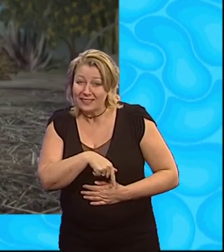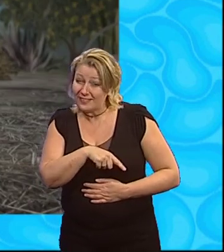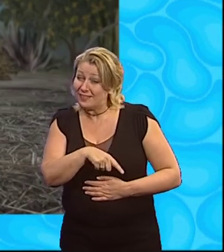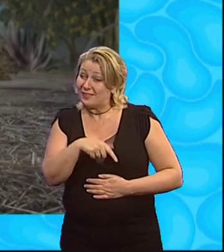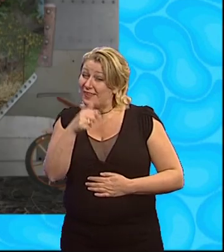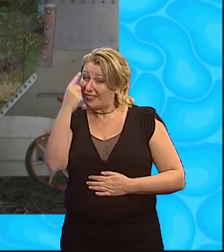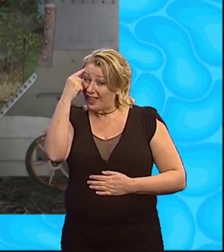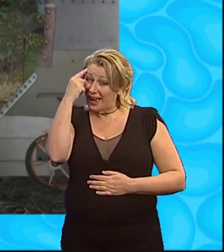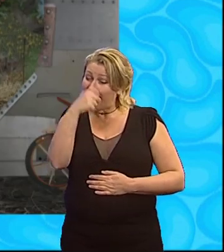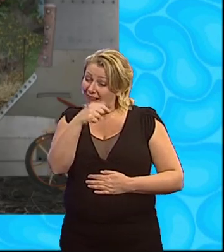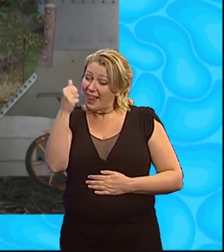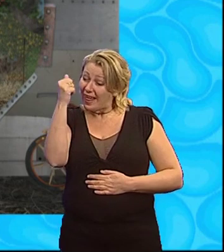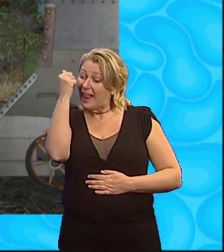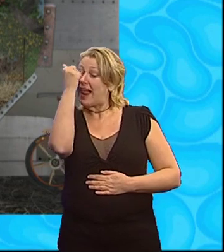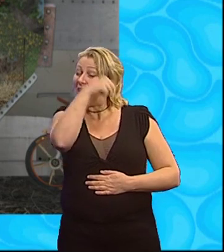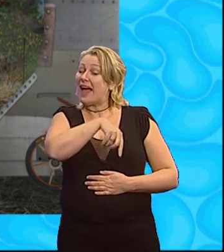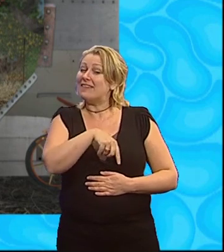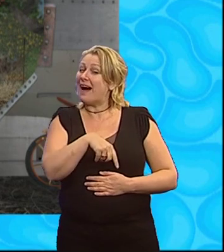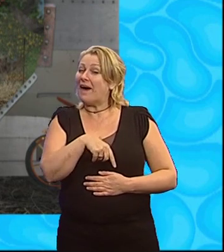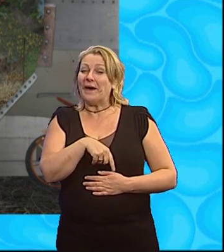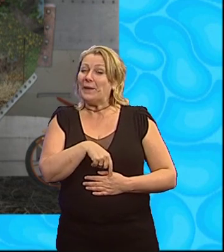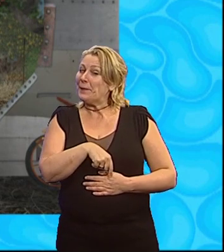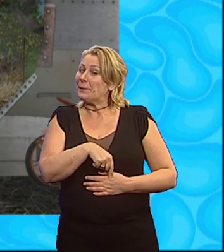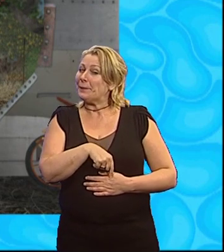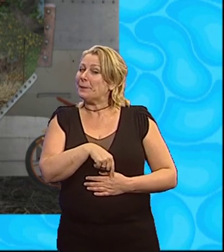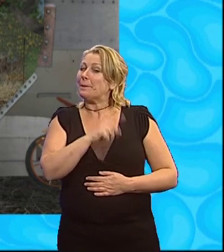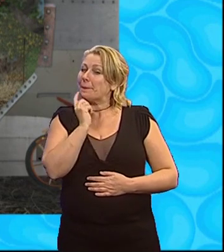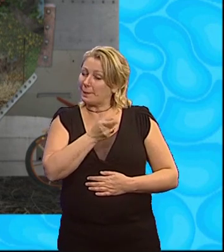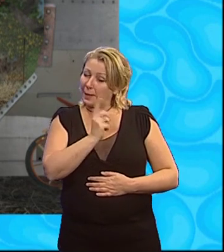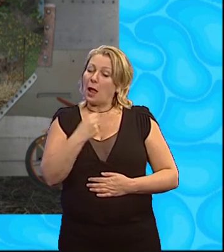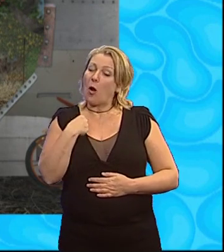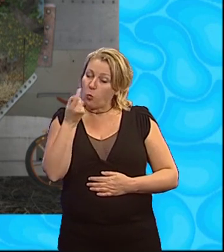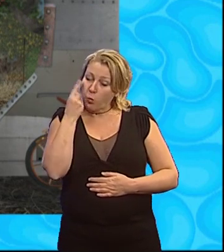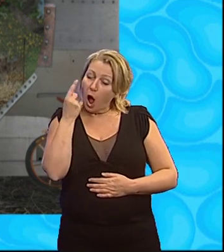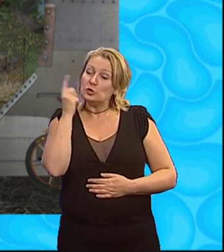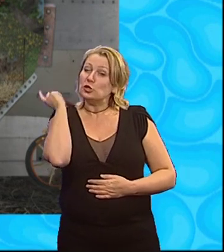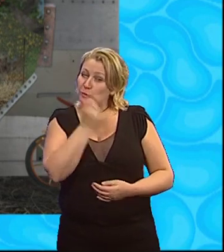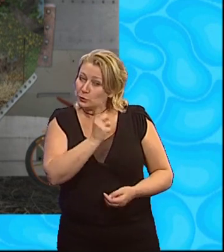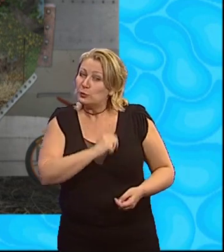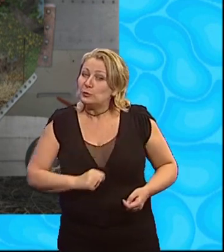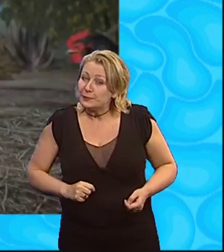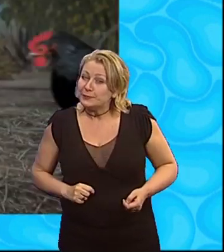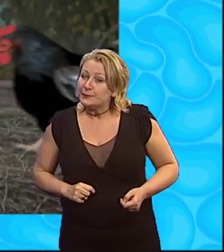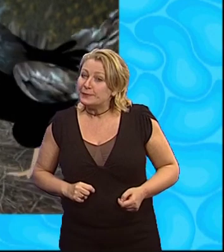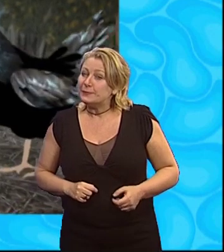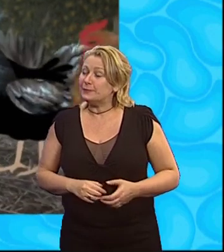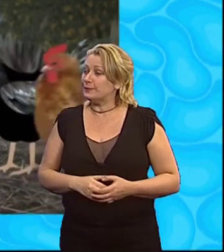Sometimes you're a bit too clever, Thelma. I'm going to be watching you.